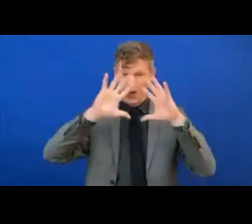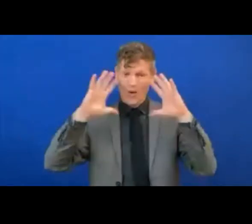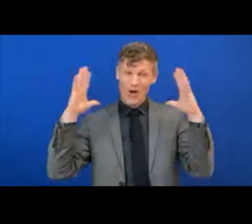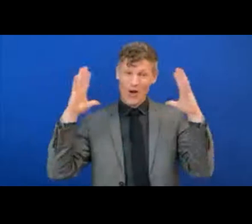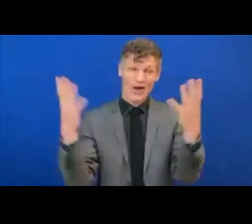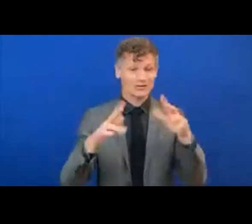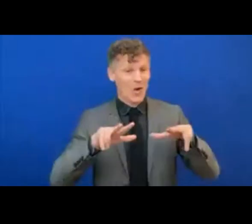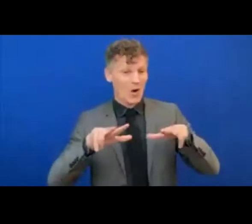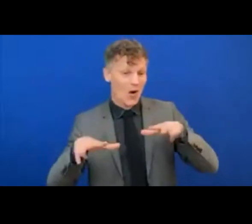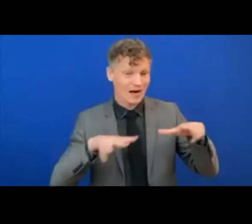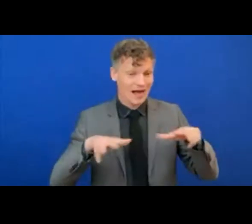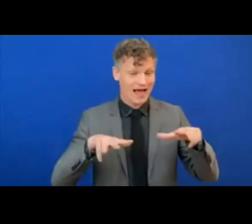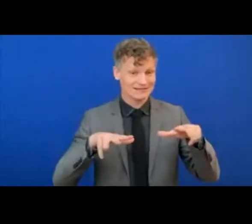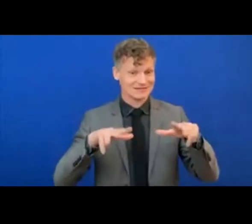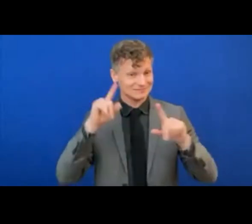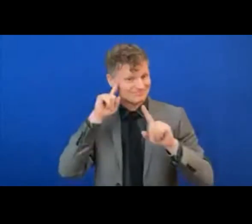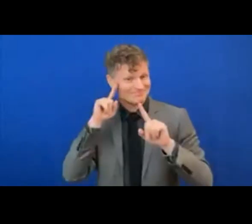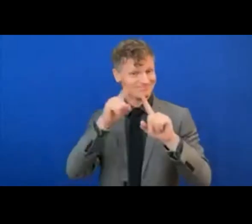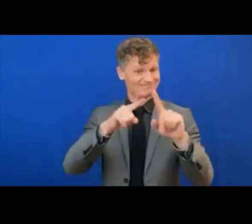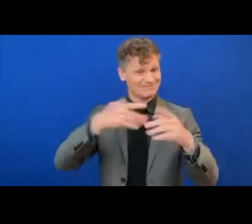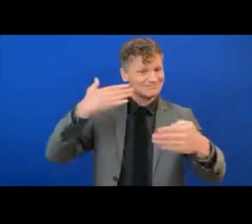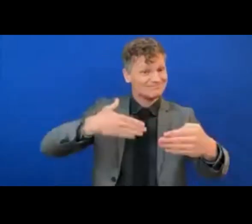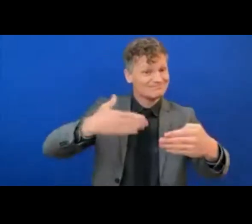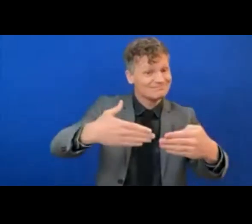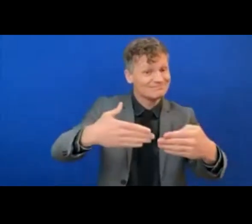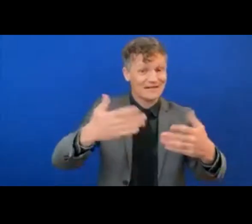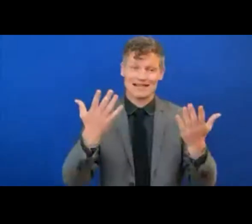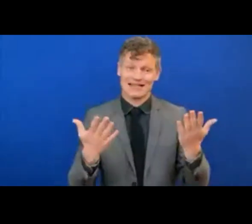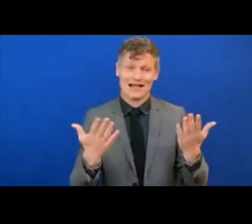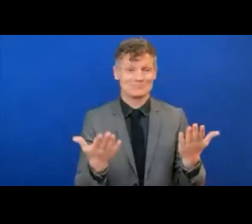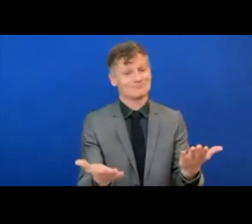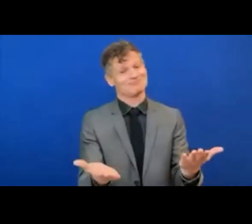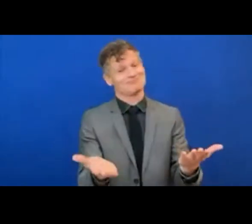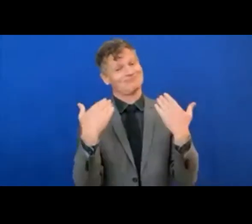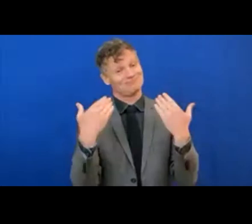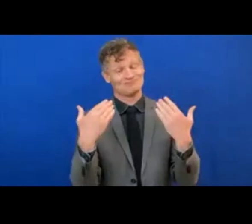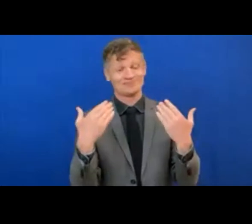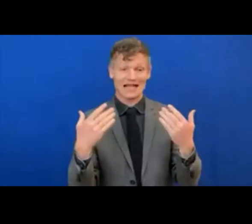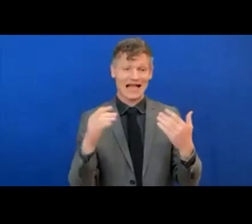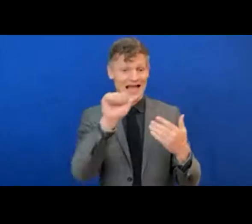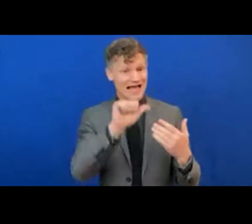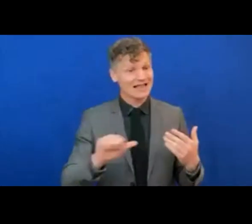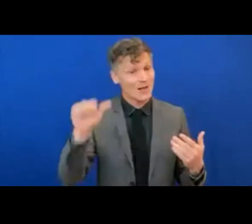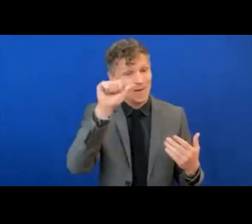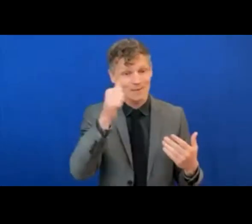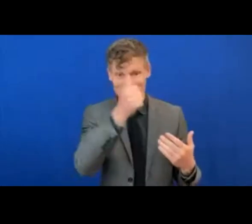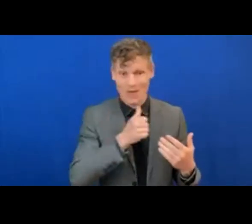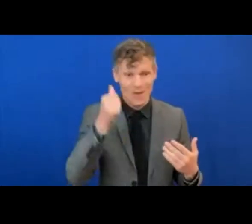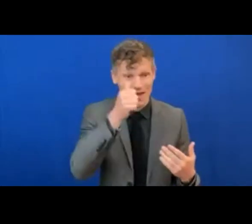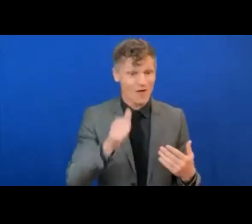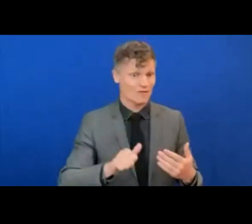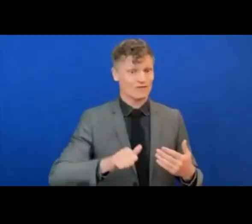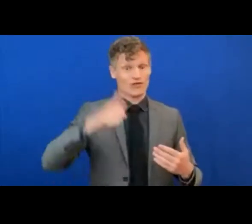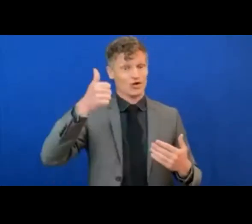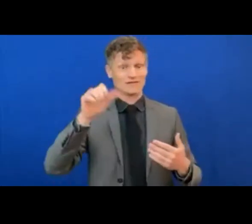forward to welcoming you all to Ethiopia, the first African nation to host the World Telecommunication